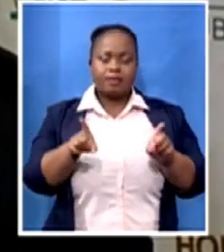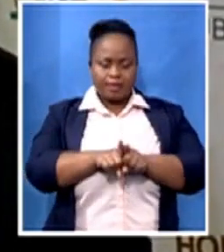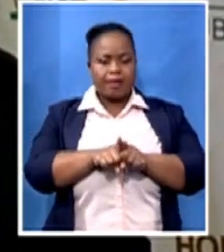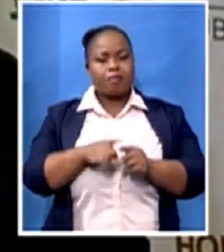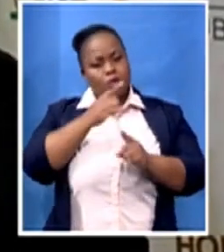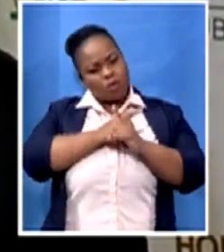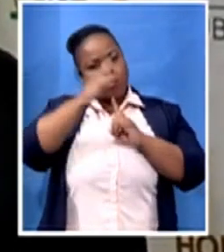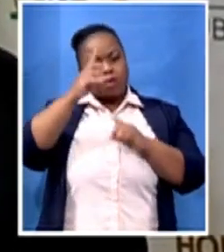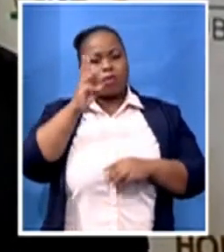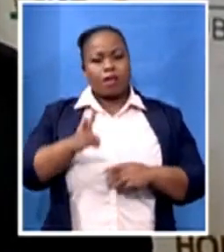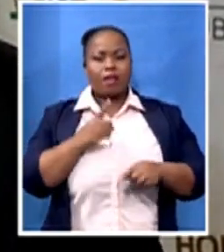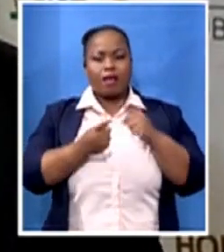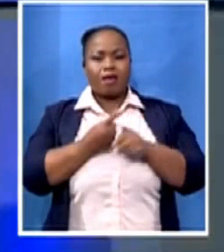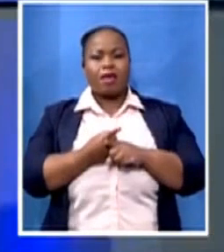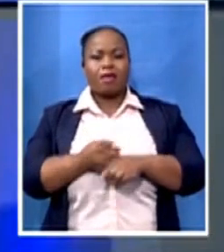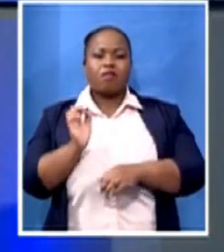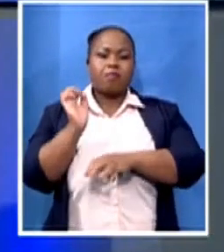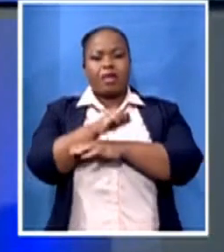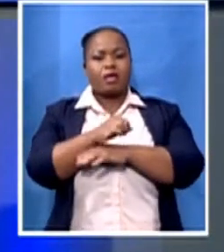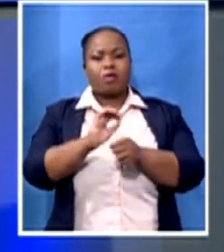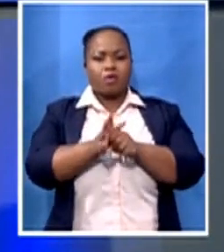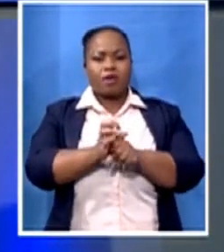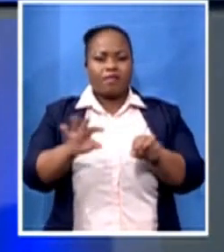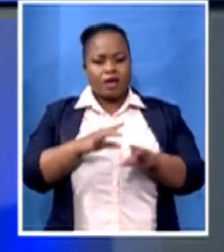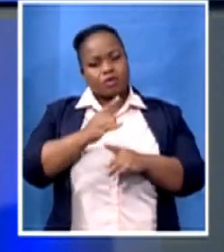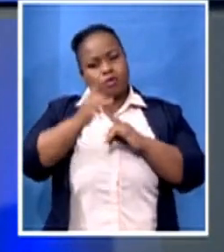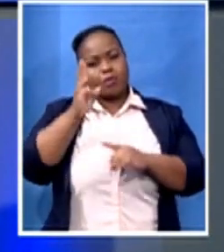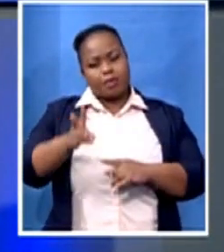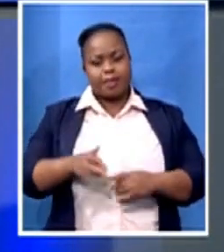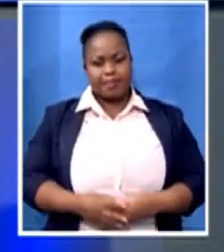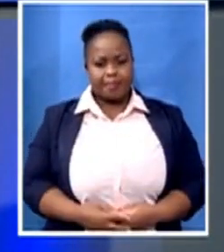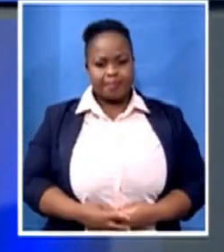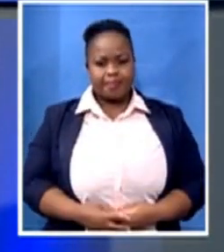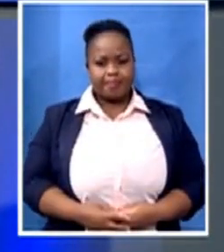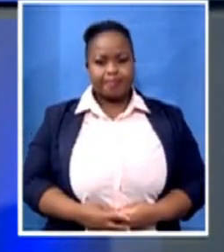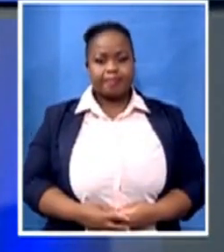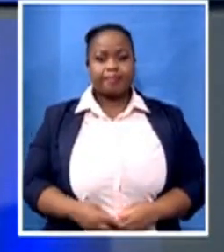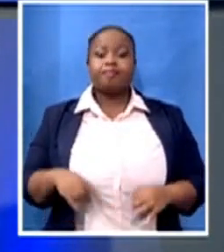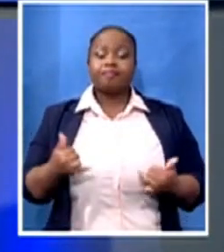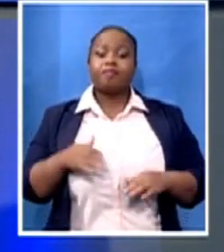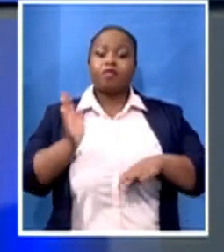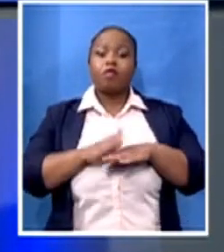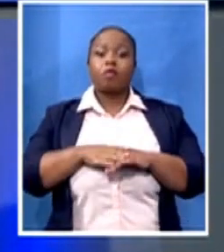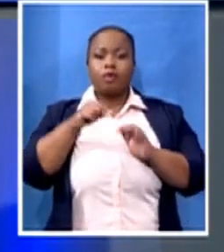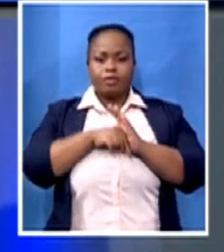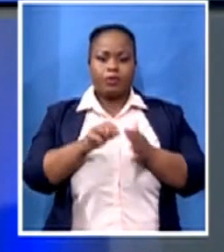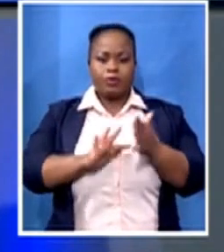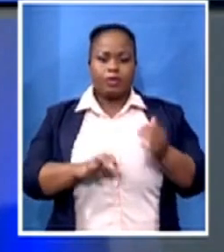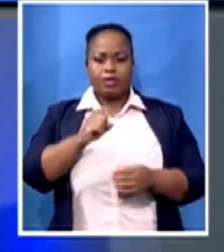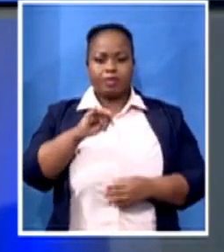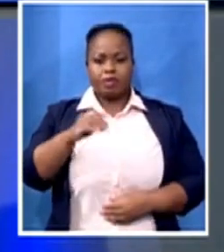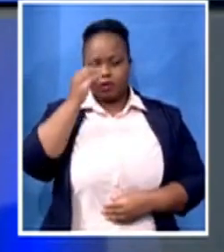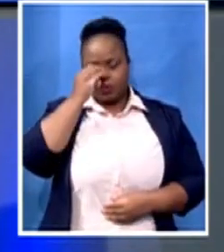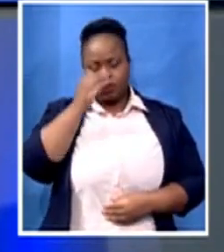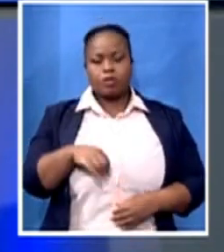Victory is certain. Thank you very much. So for more on this story, SABC News reporter Abongile Yanghi spoke to the